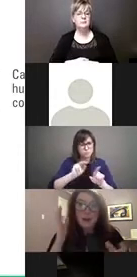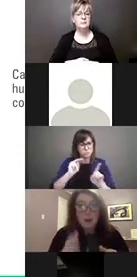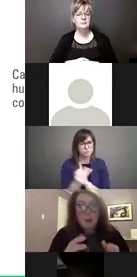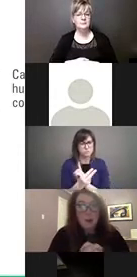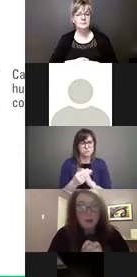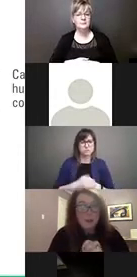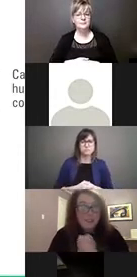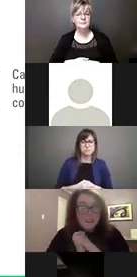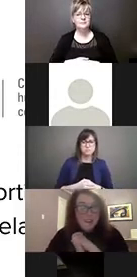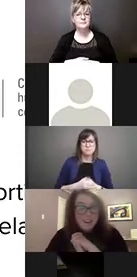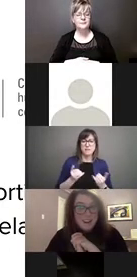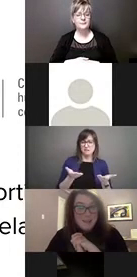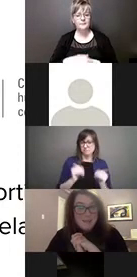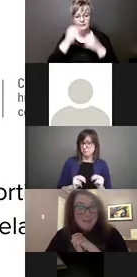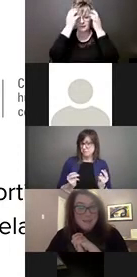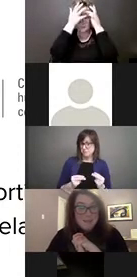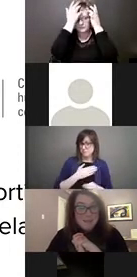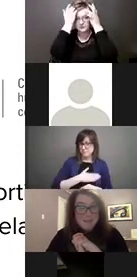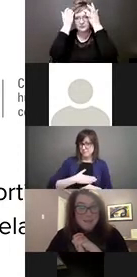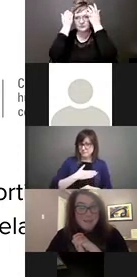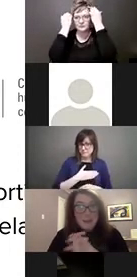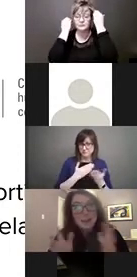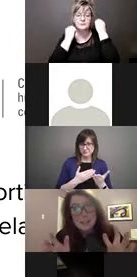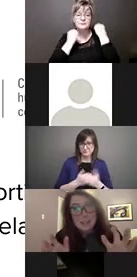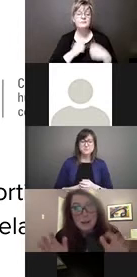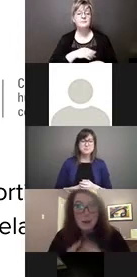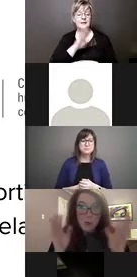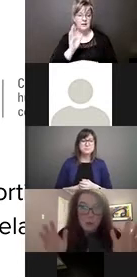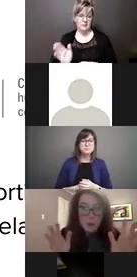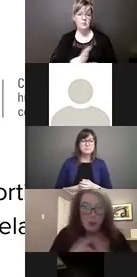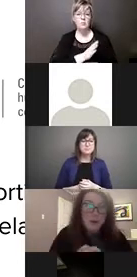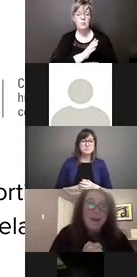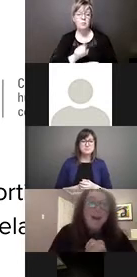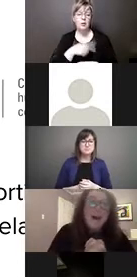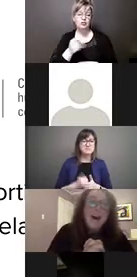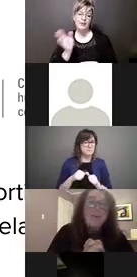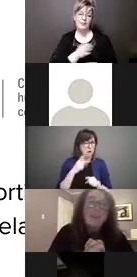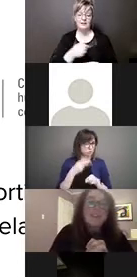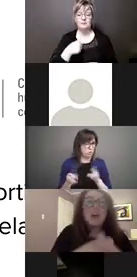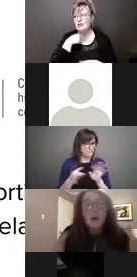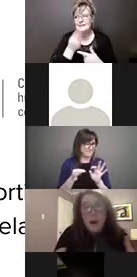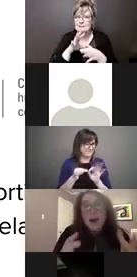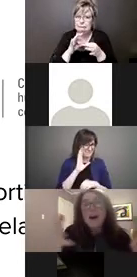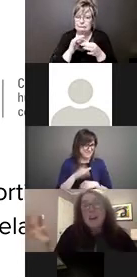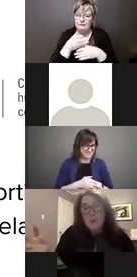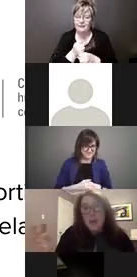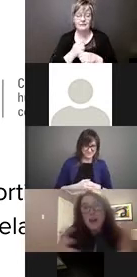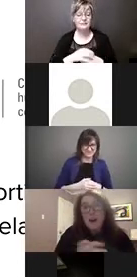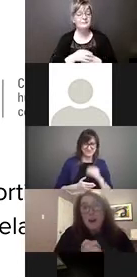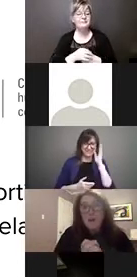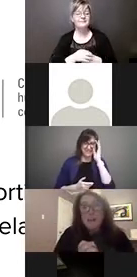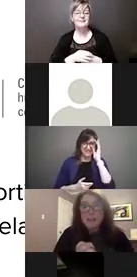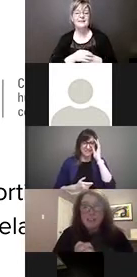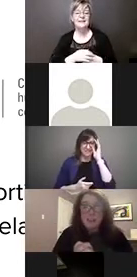I'm going to go to the next slide. And as I said, I'm going to be quick. So, we